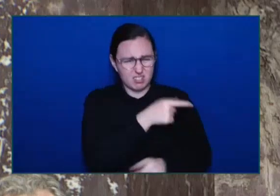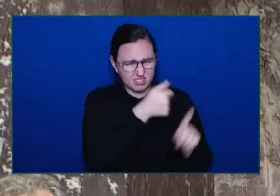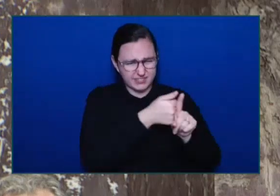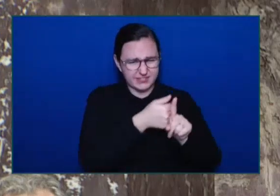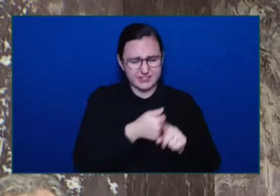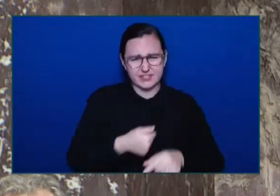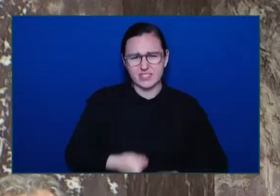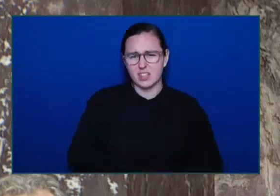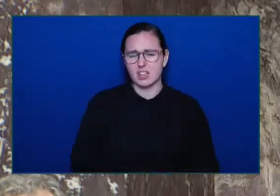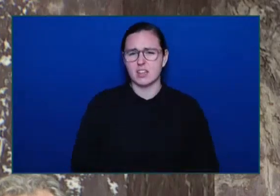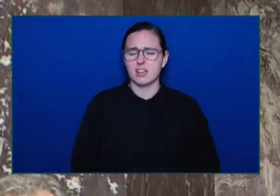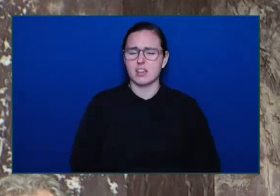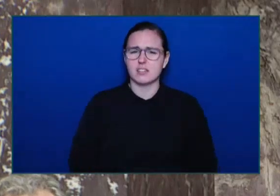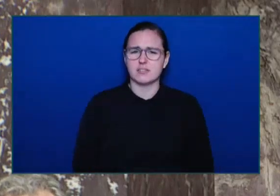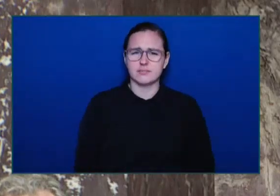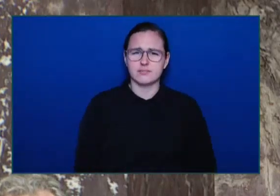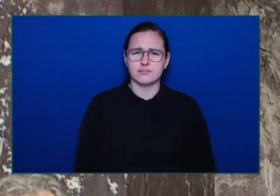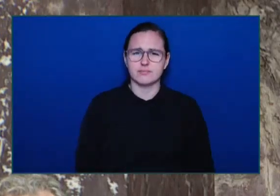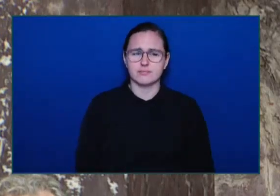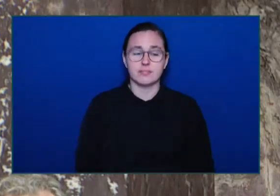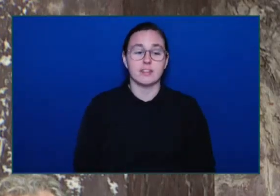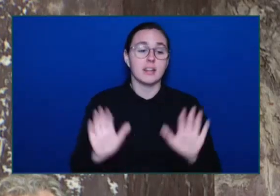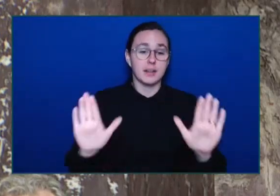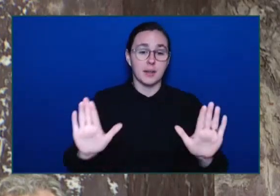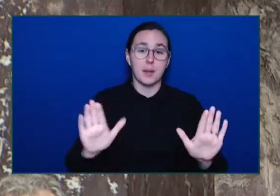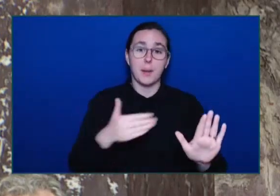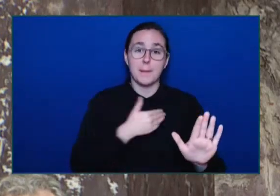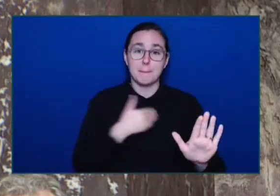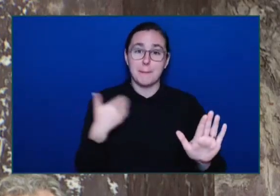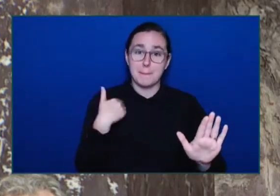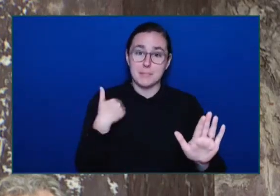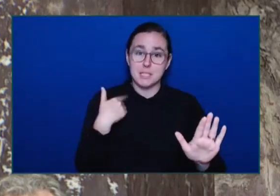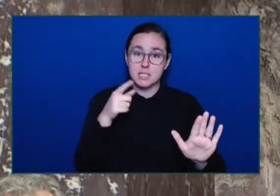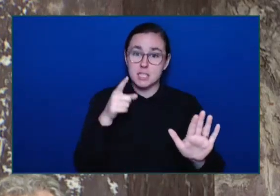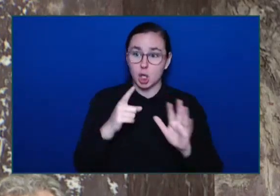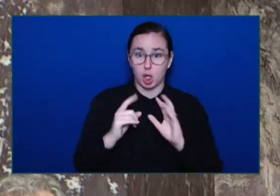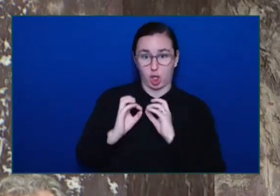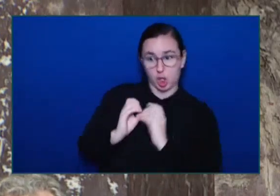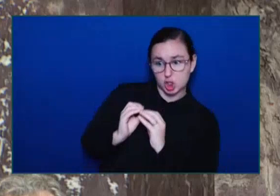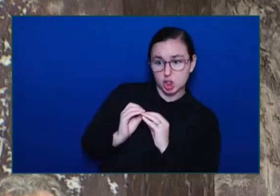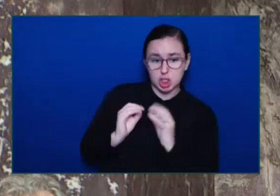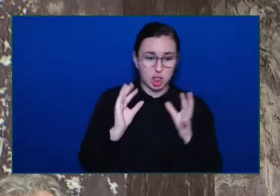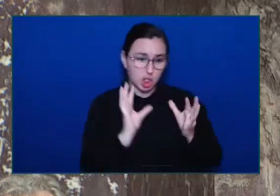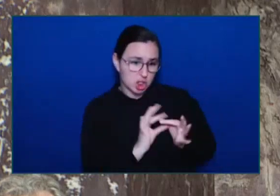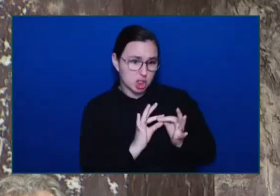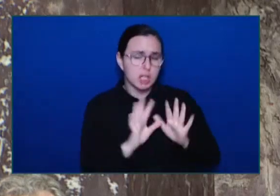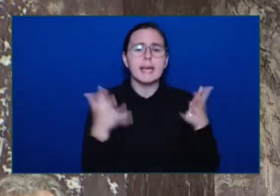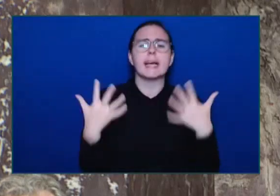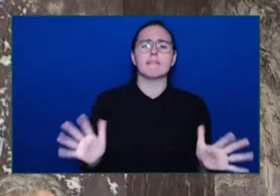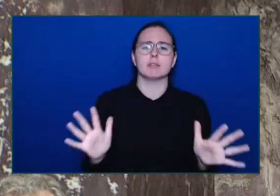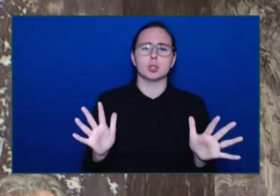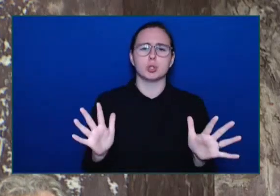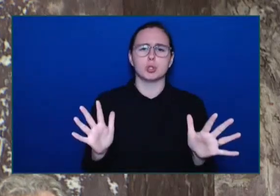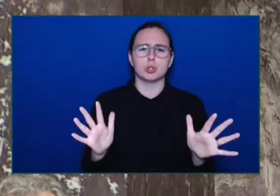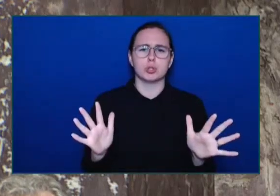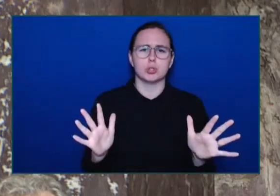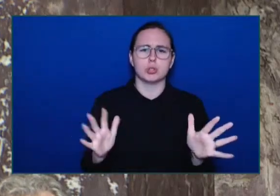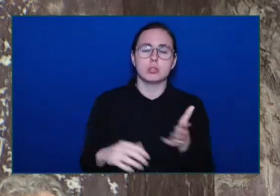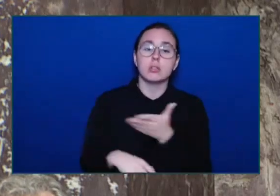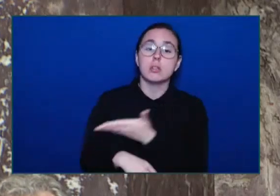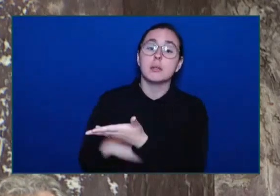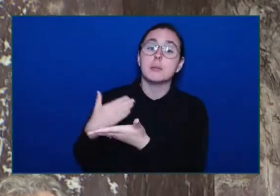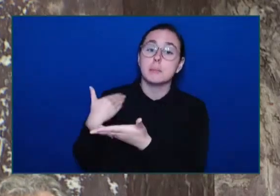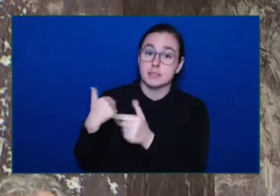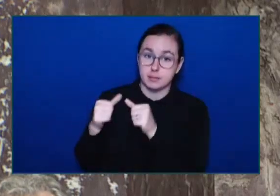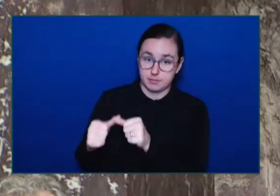Members No side comments, please Honourable Speaker Speaker Of course we take this work really seriously That's why the report was made public